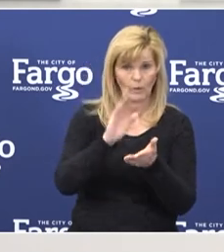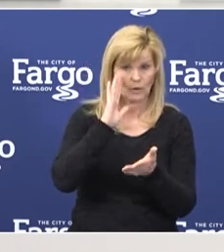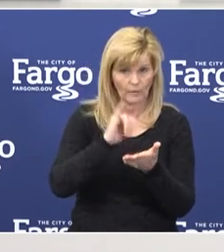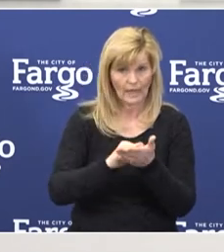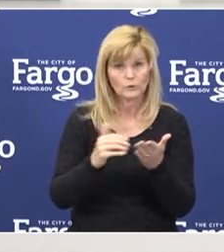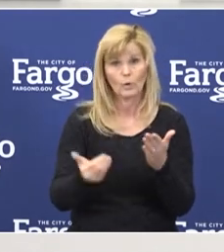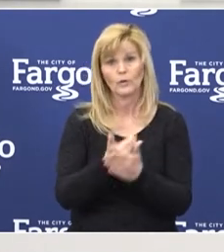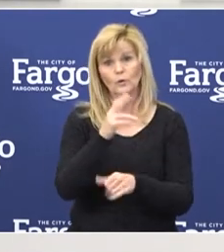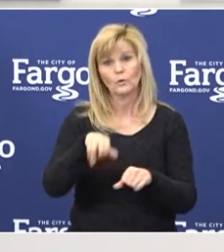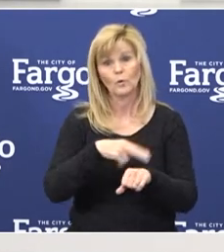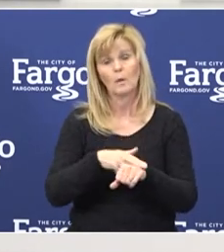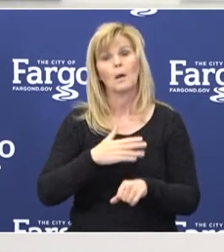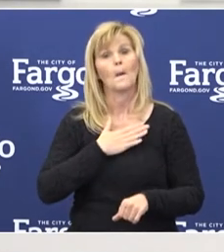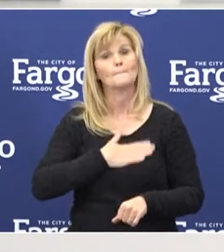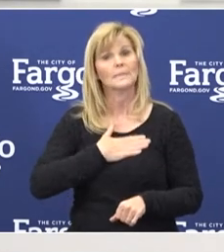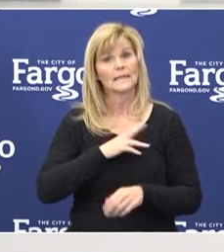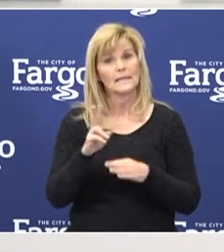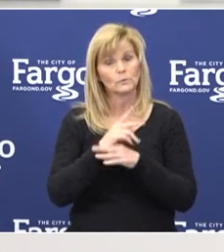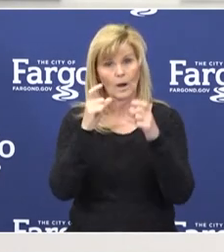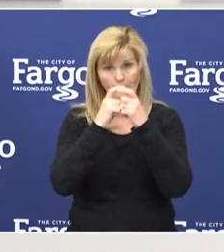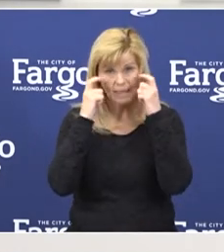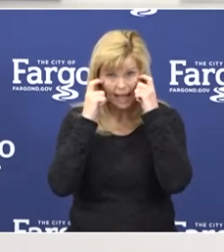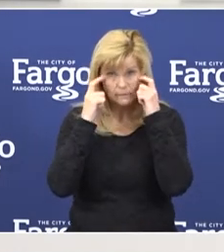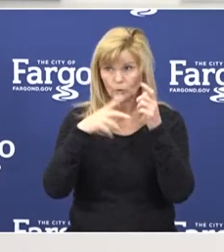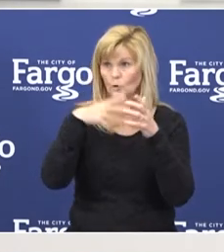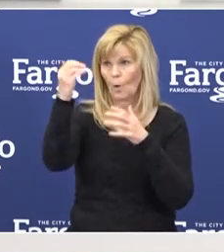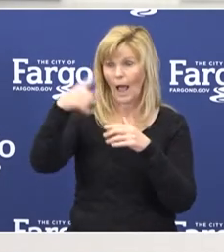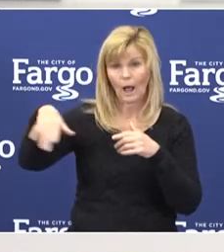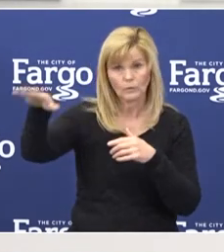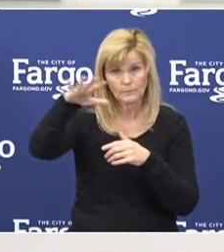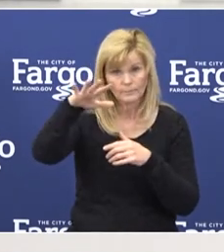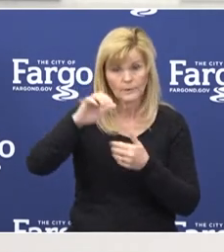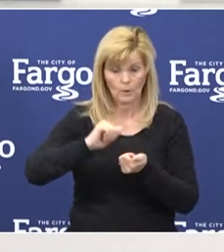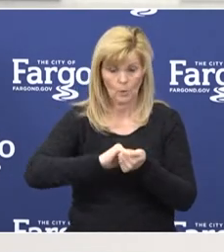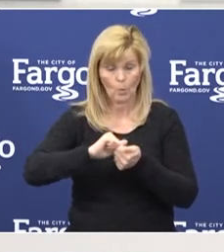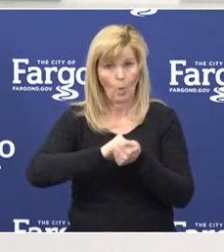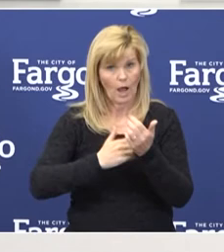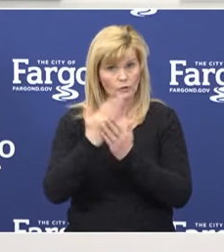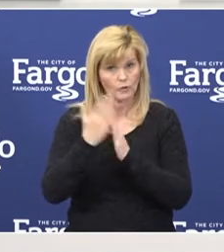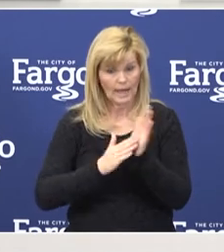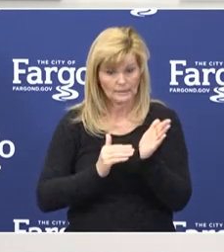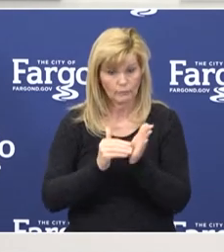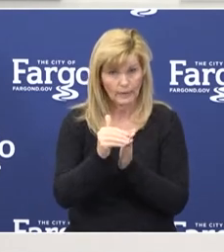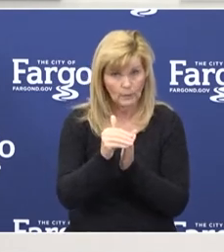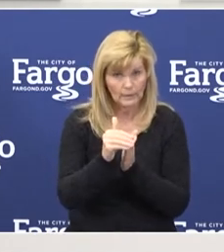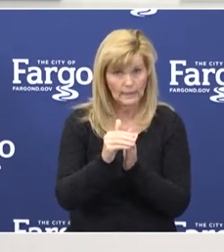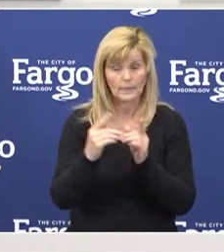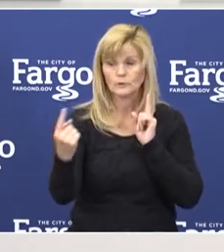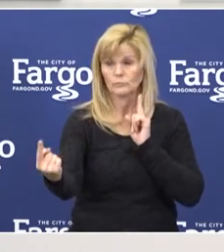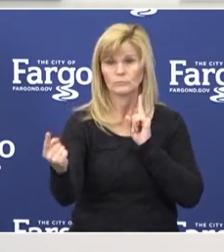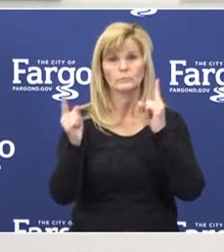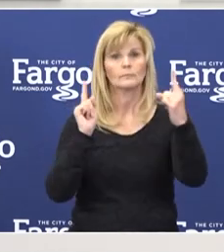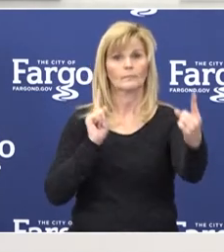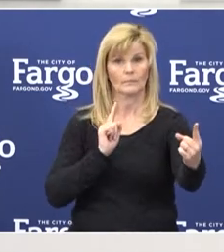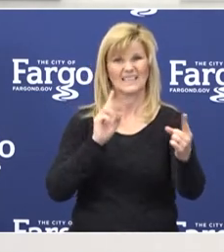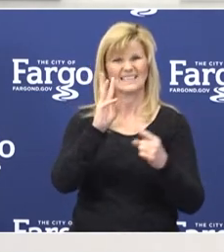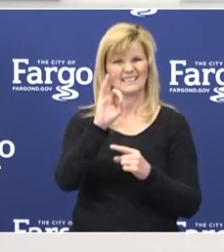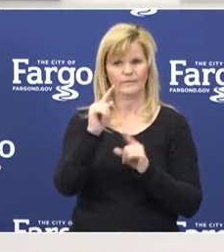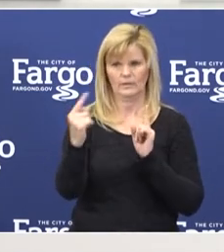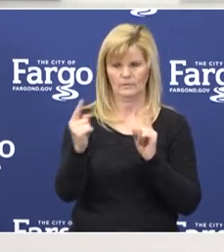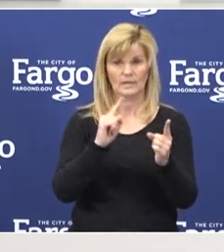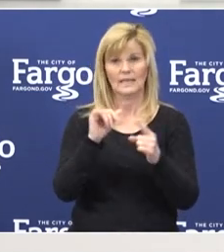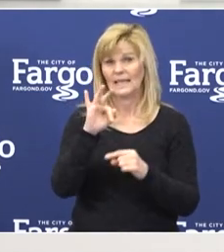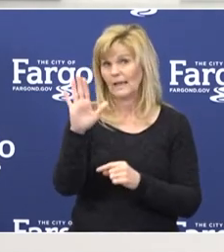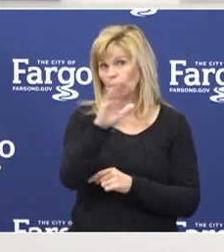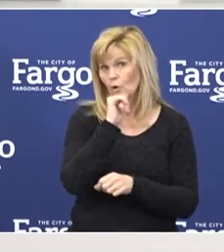normal is, people, please wear masks when you're out in public areas. Please wash your hands frequently and social distance. If you're not washing your